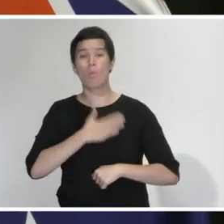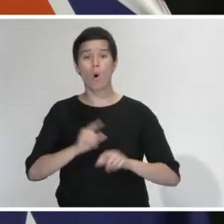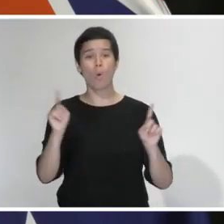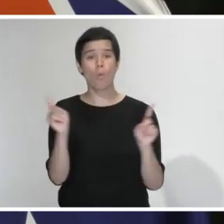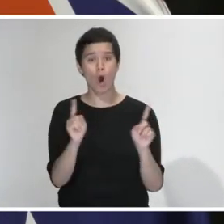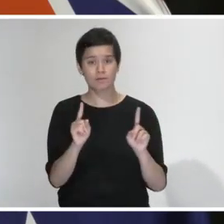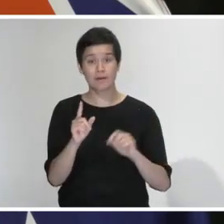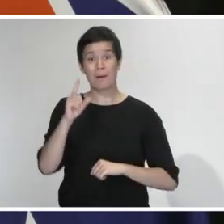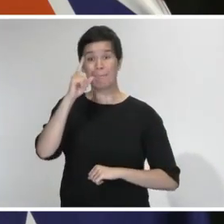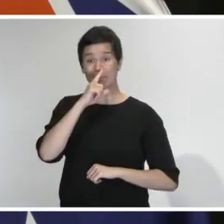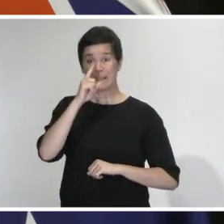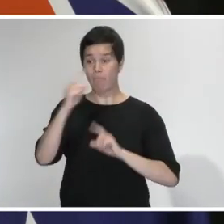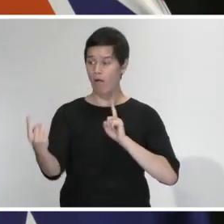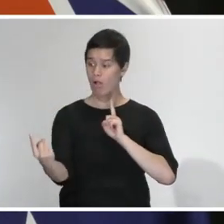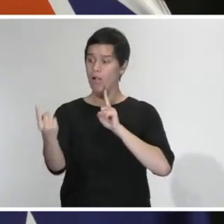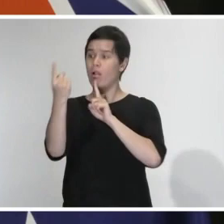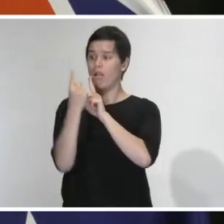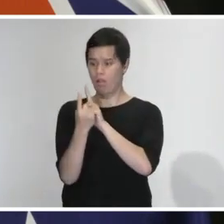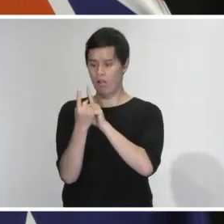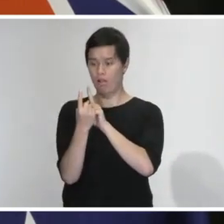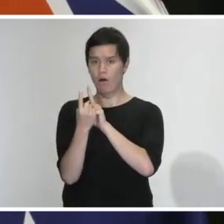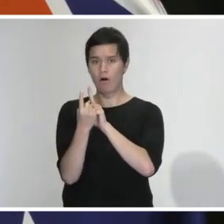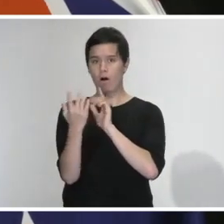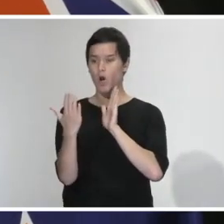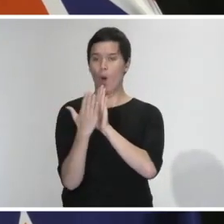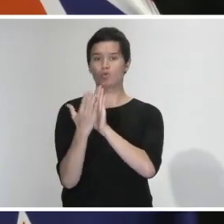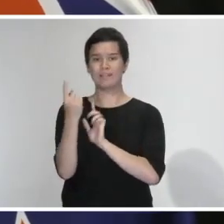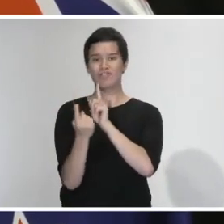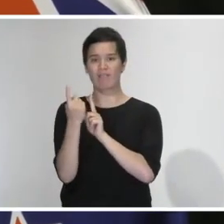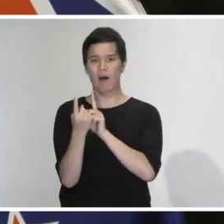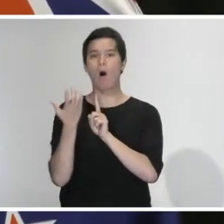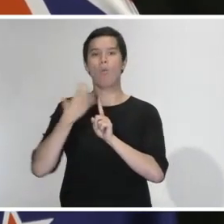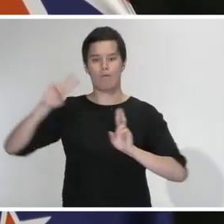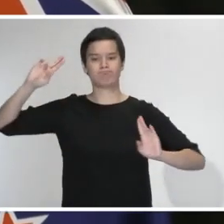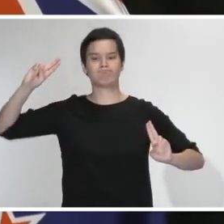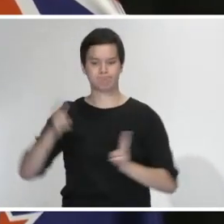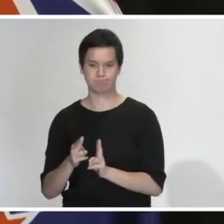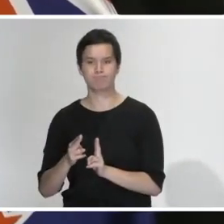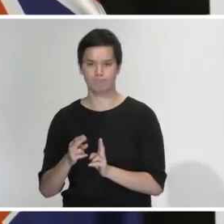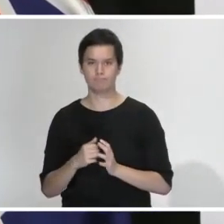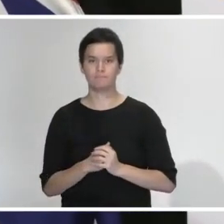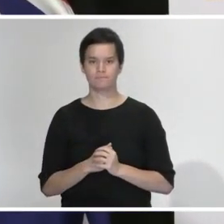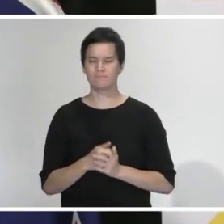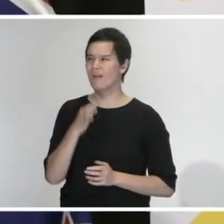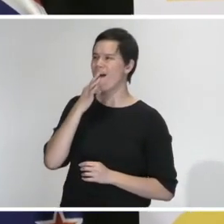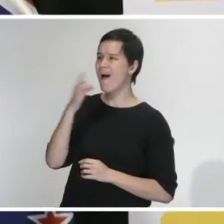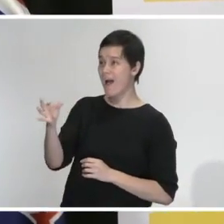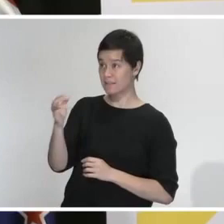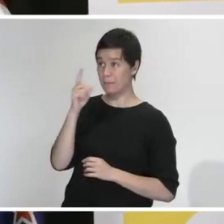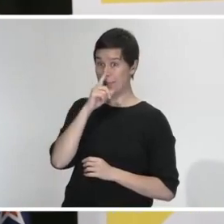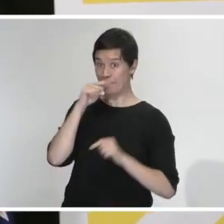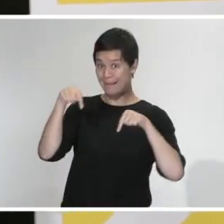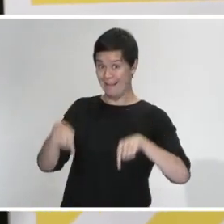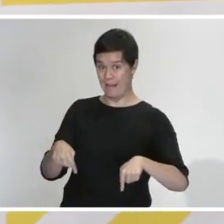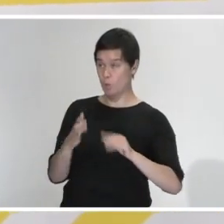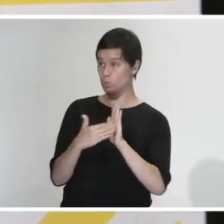people as much as possible and that will continue to be our primary focus. What do you say about temporary visa holders or immigrants here in New Zealand